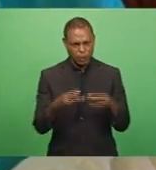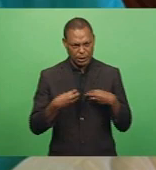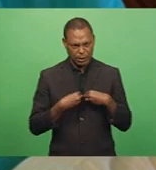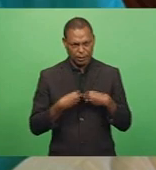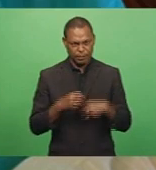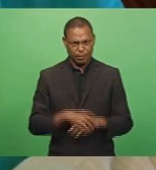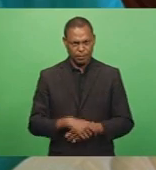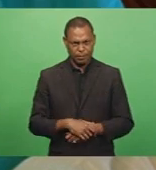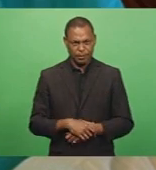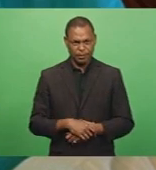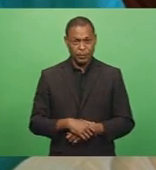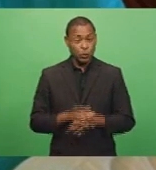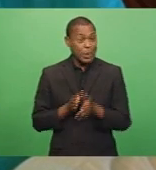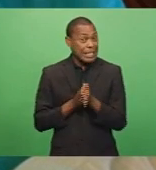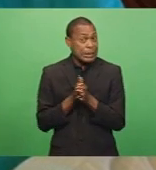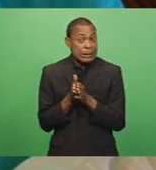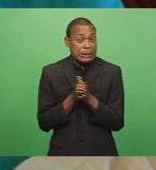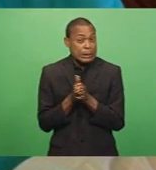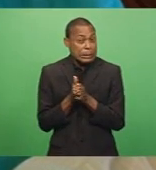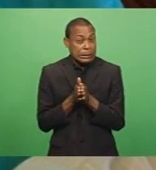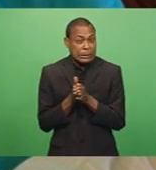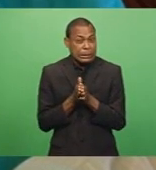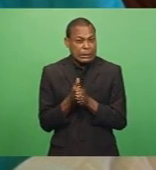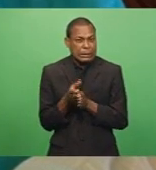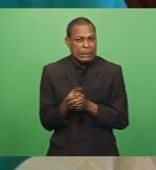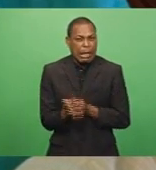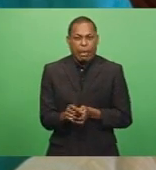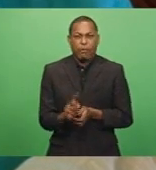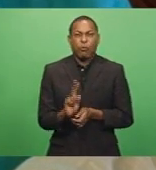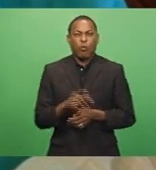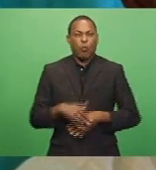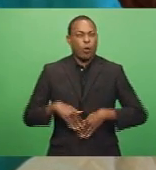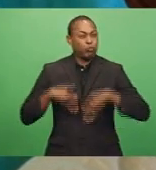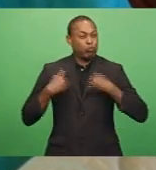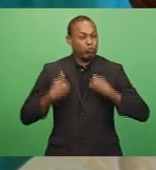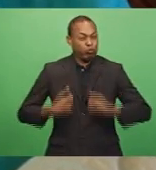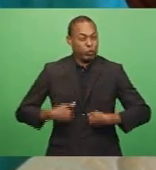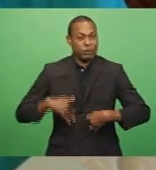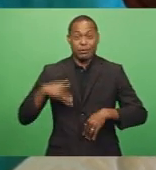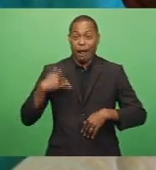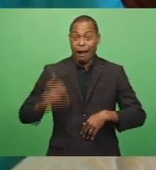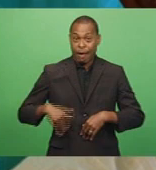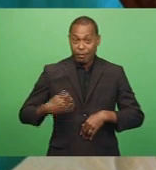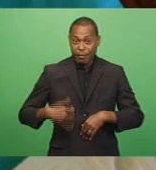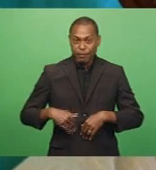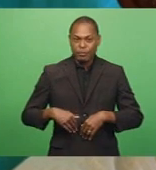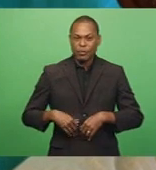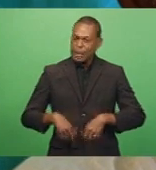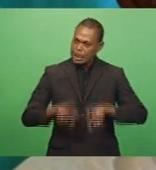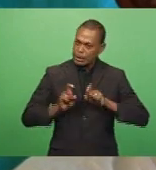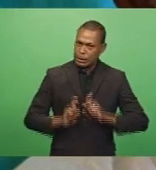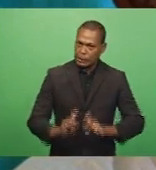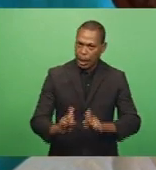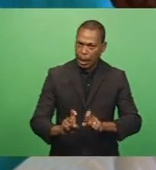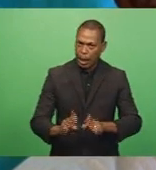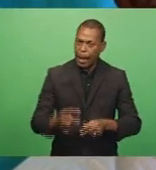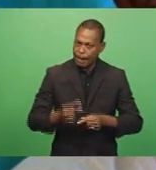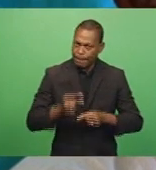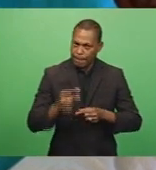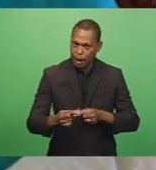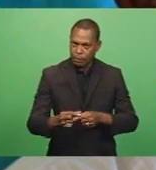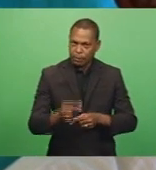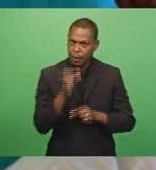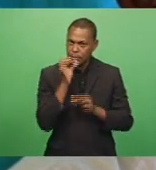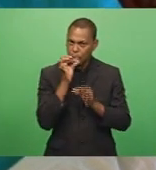The desire to have a comfortable and luxurious lifestyle is what drives people to keep planting marijuana. Because you harvest